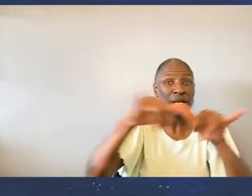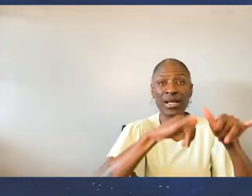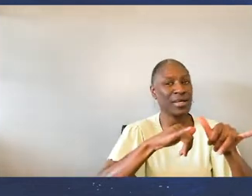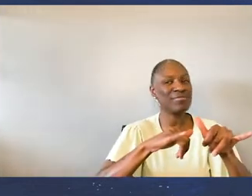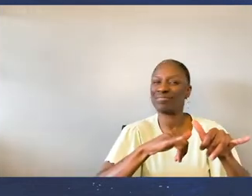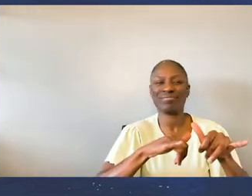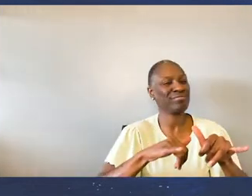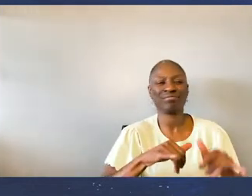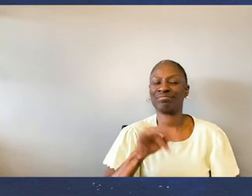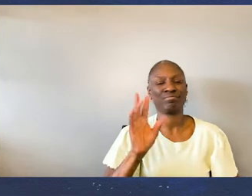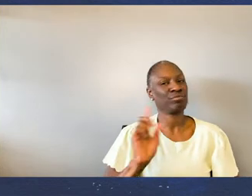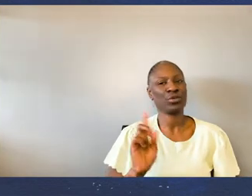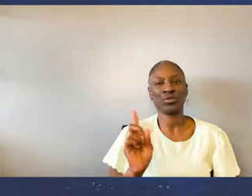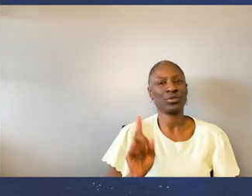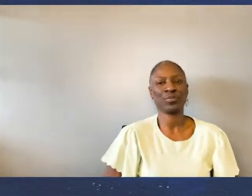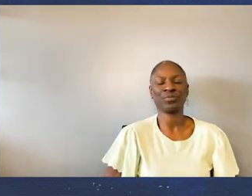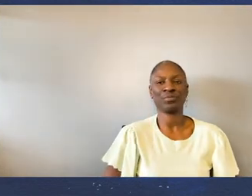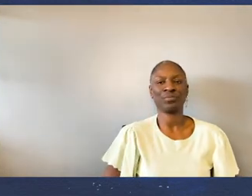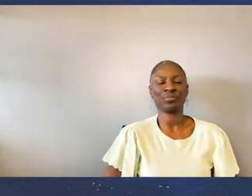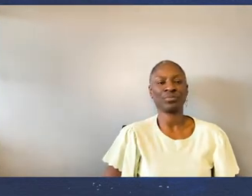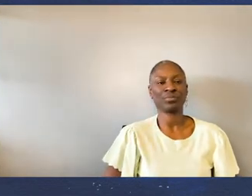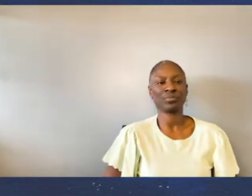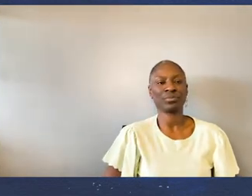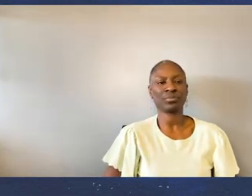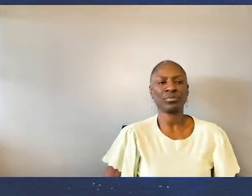all living The same pandemic experience